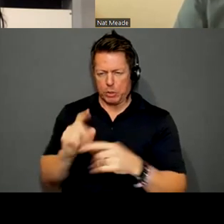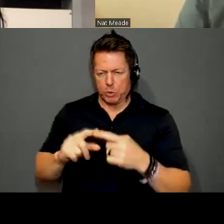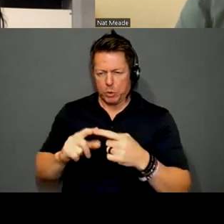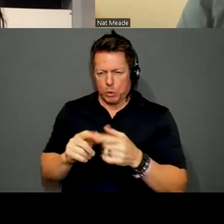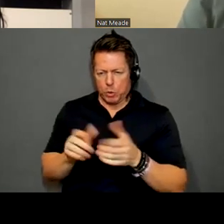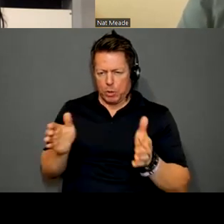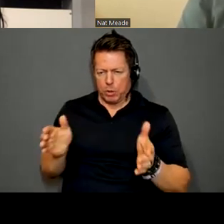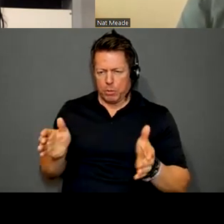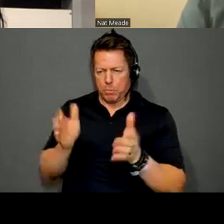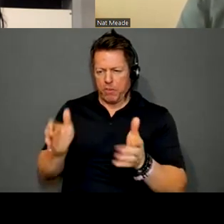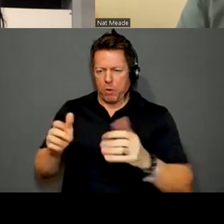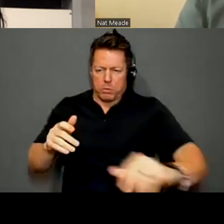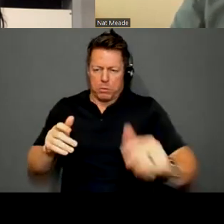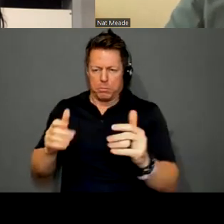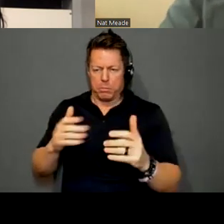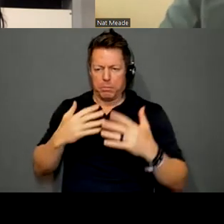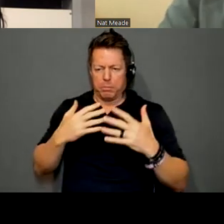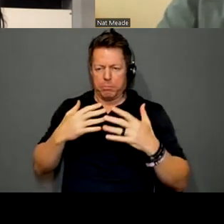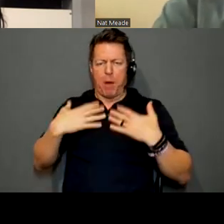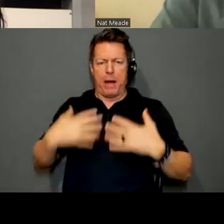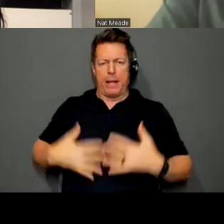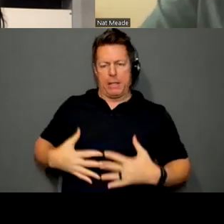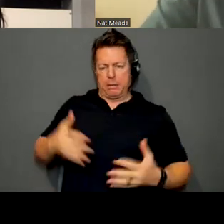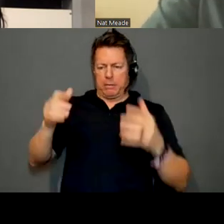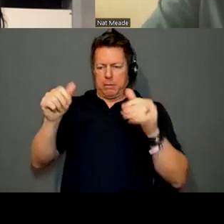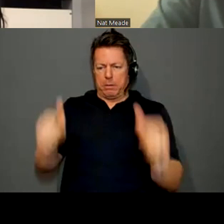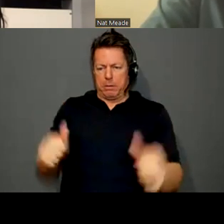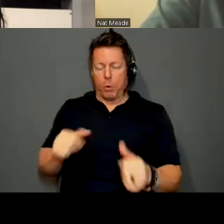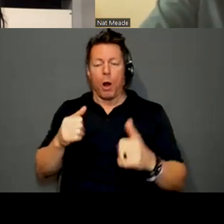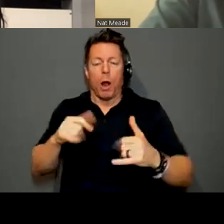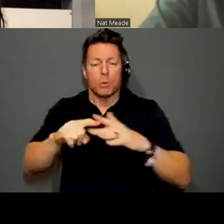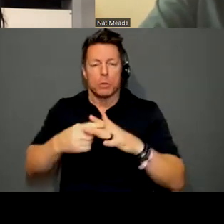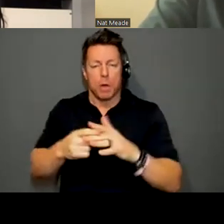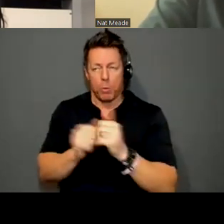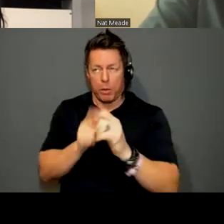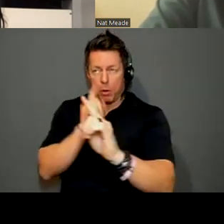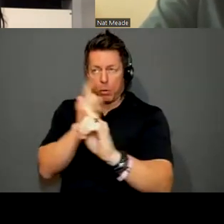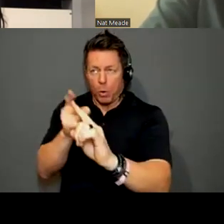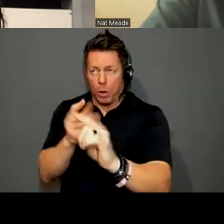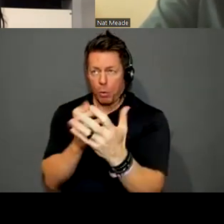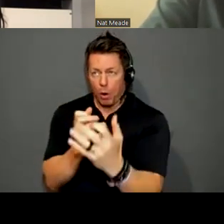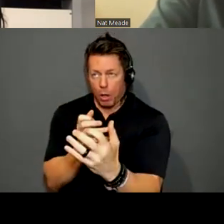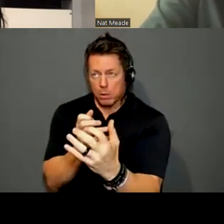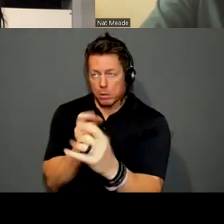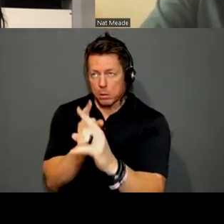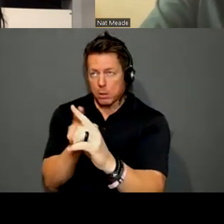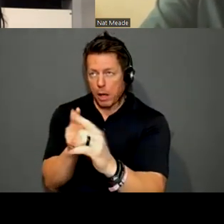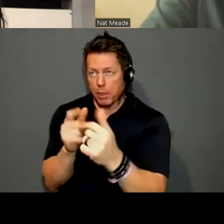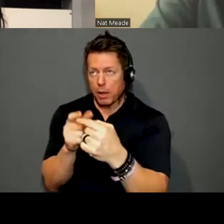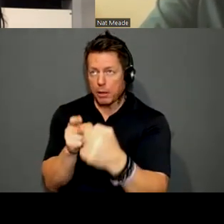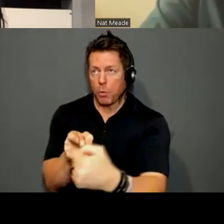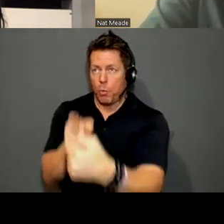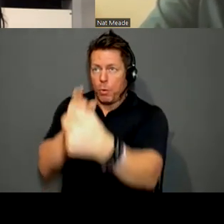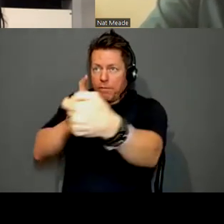body in a way. Or I start with an intention of what I want the work to do and actually reverse engineer